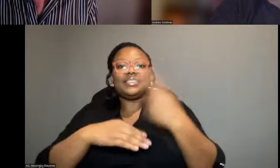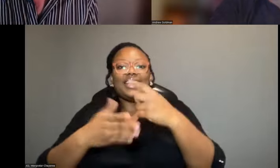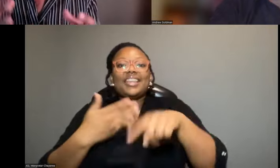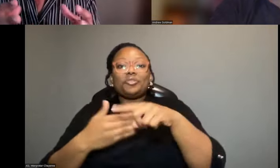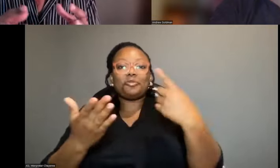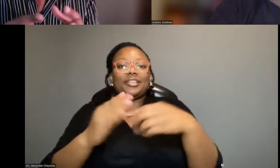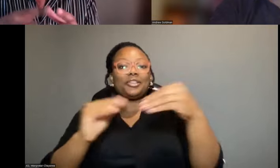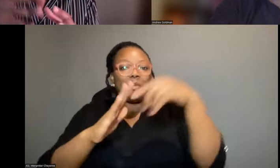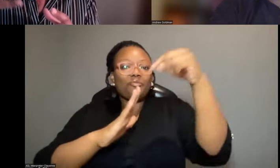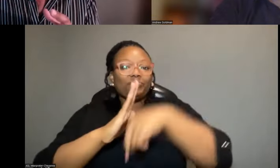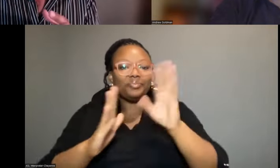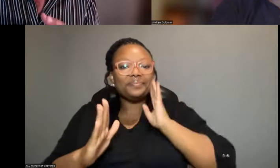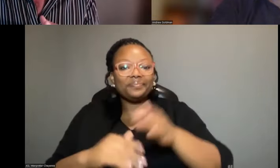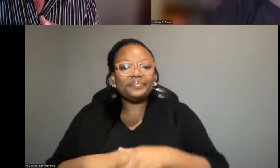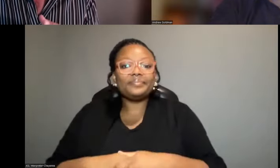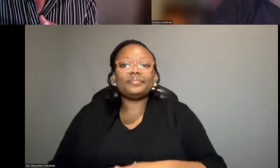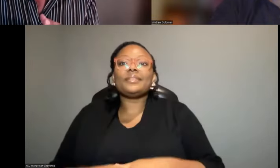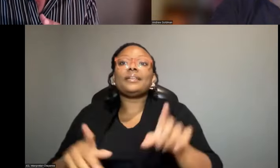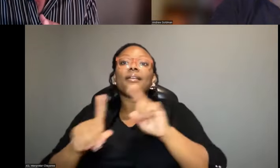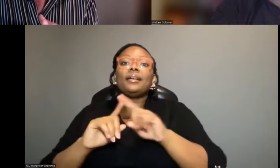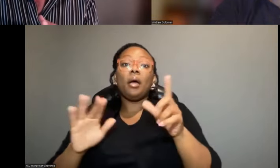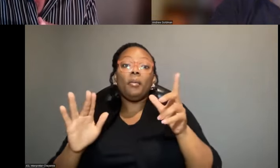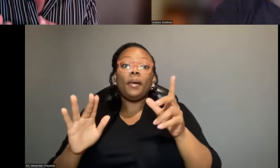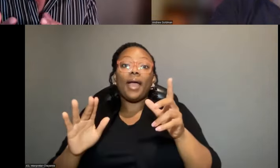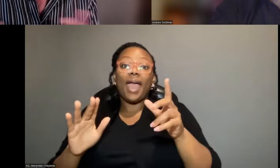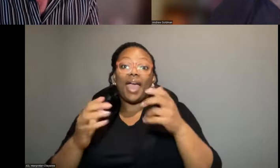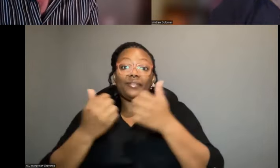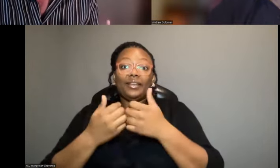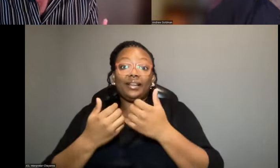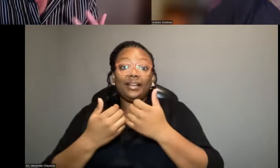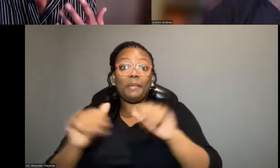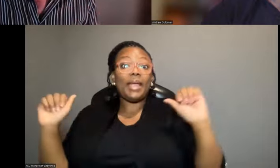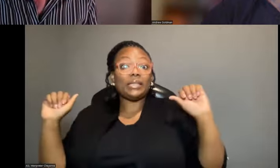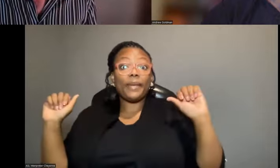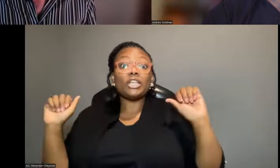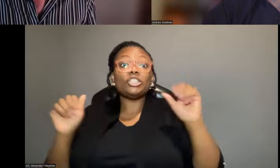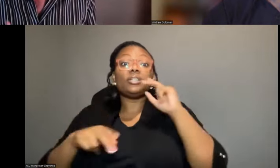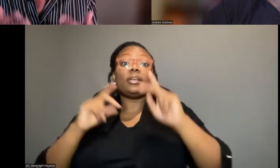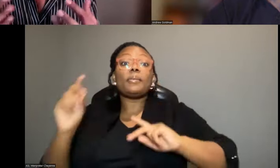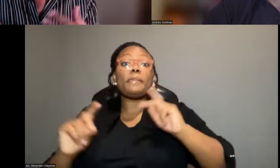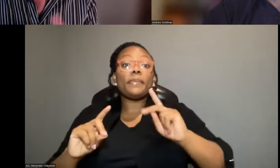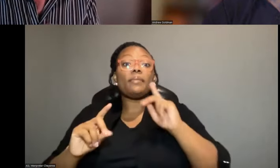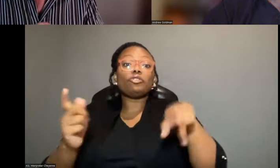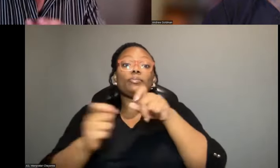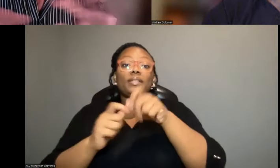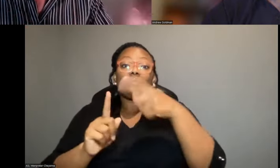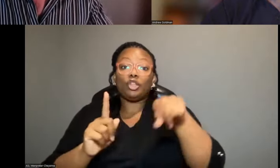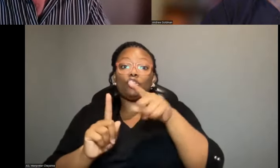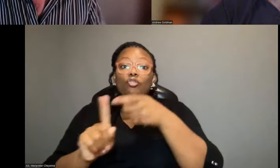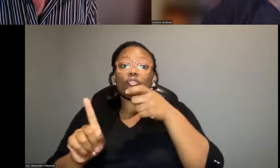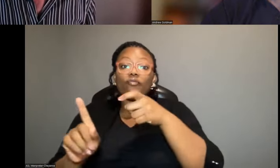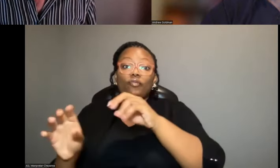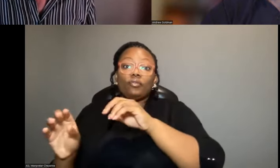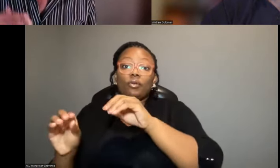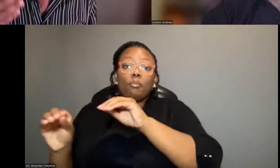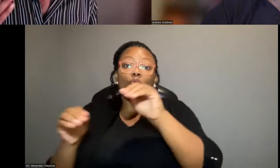enslaved people. But after emancipation, the safe people really, particularly those who have moved to the